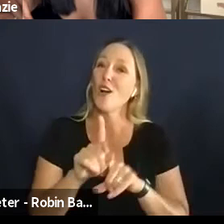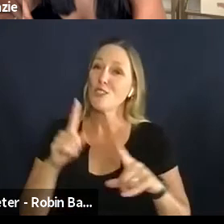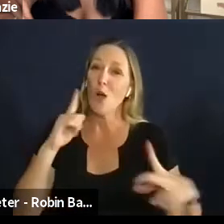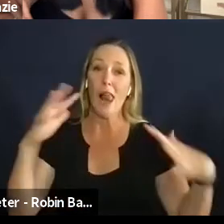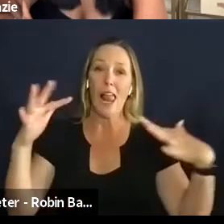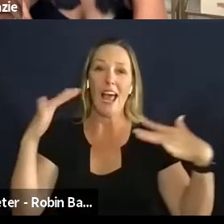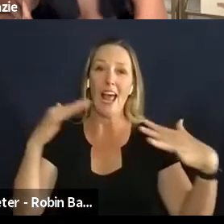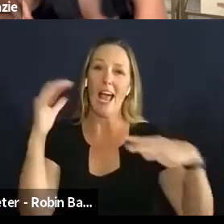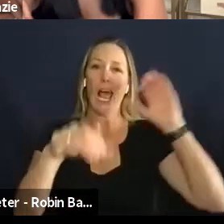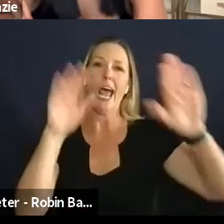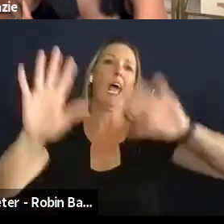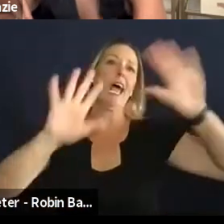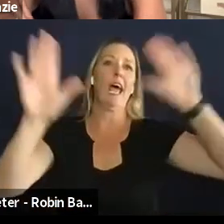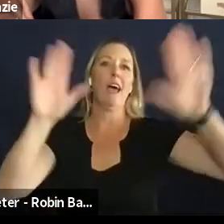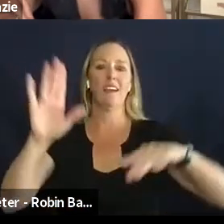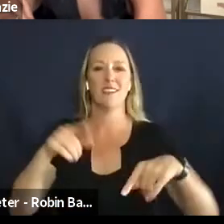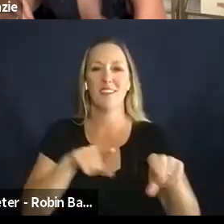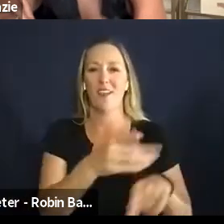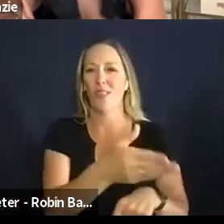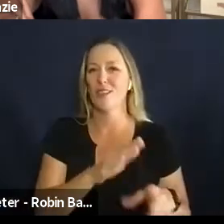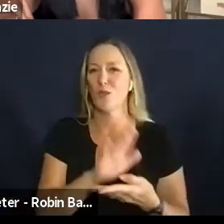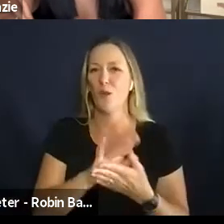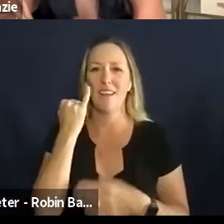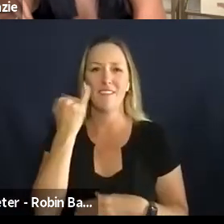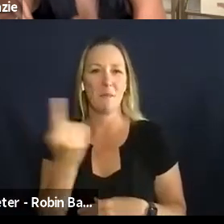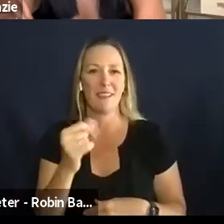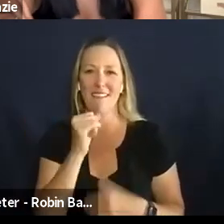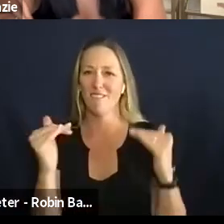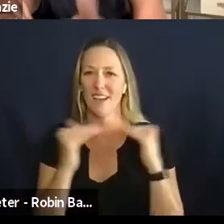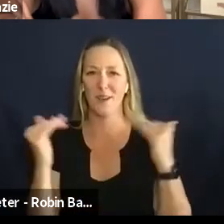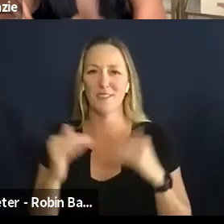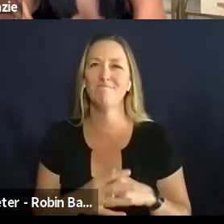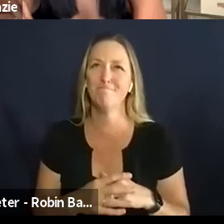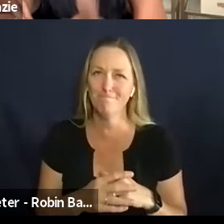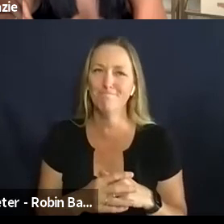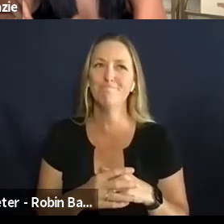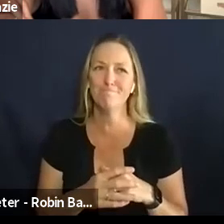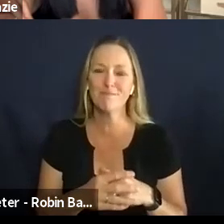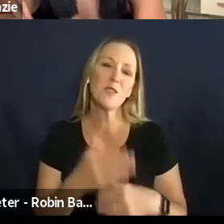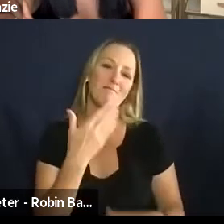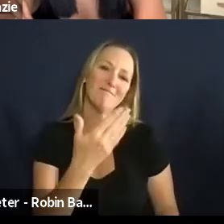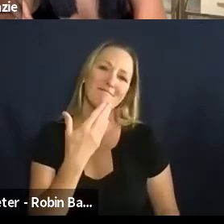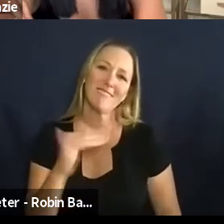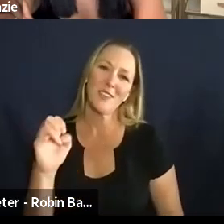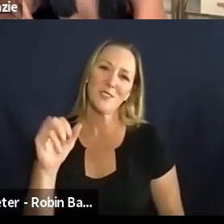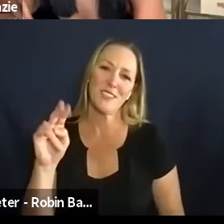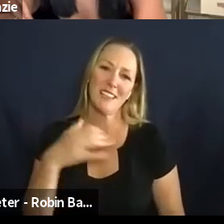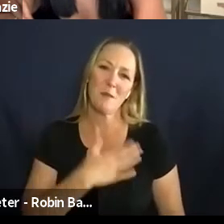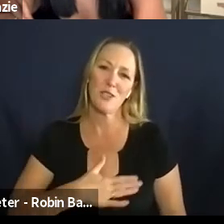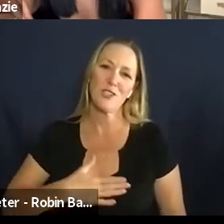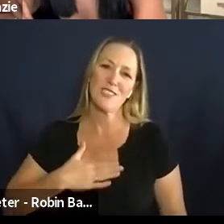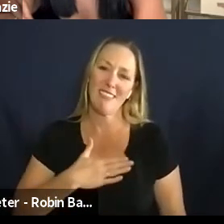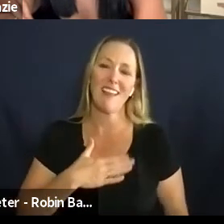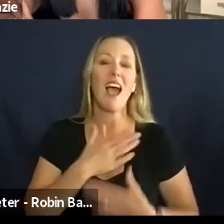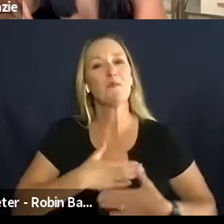school when things are unjust um yes so um but it yes thank you jean i appreciate that and i